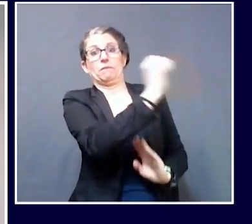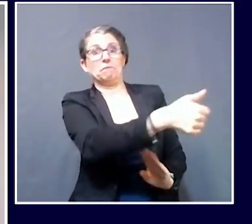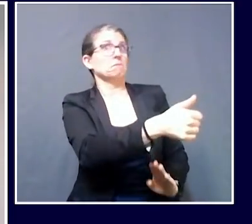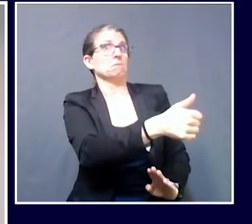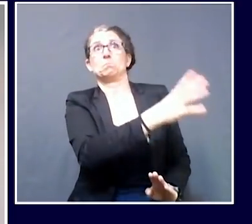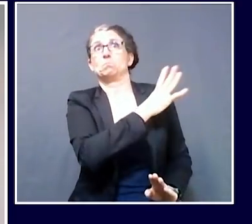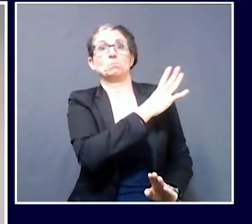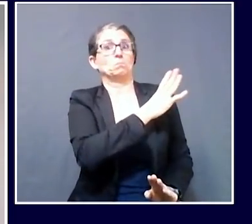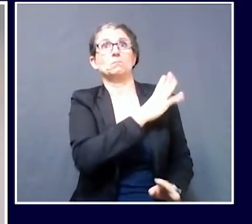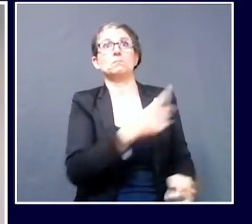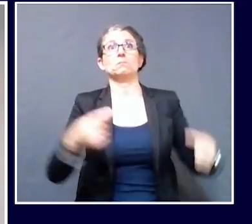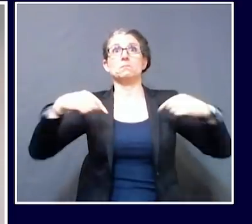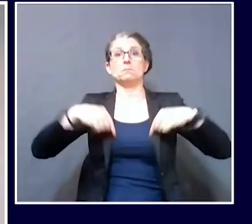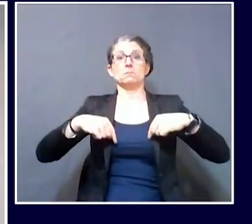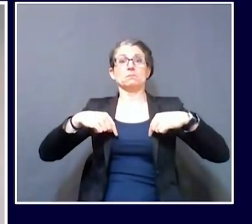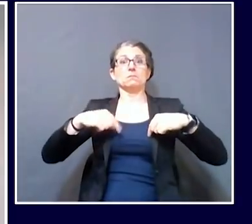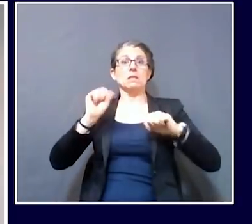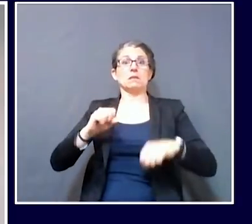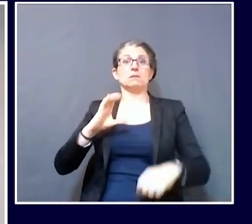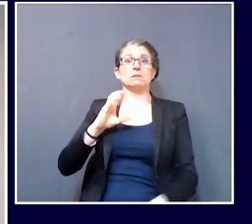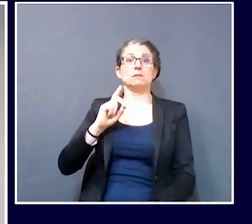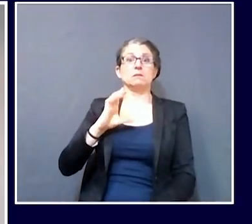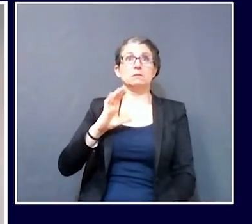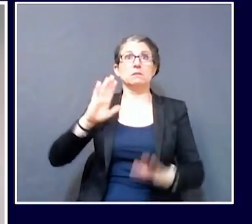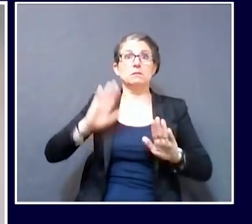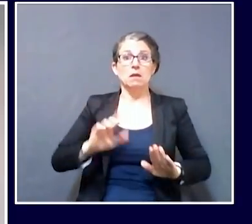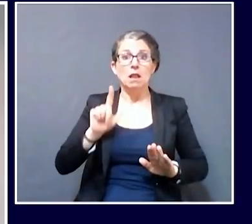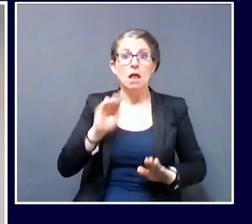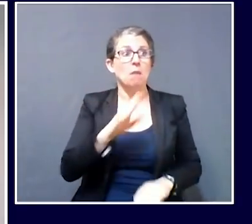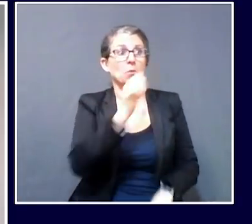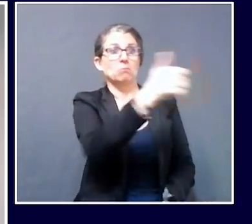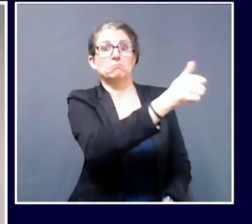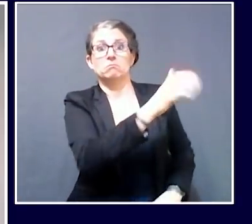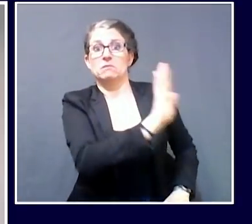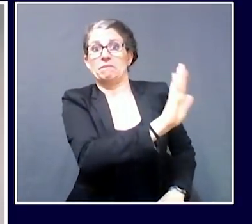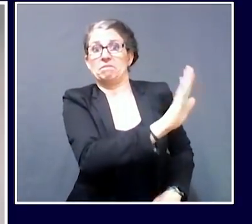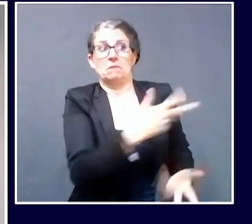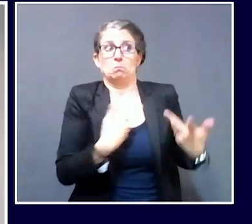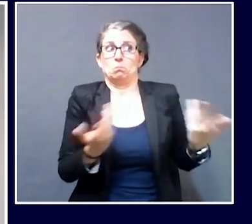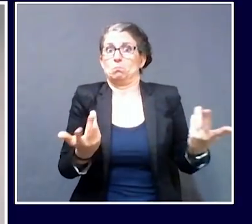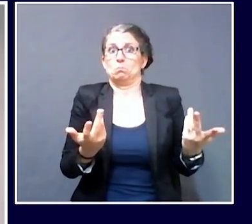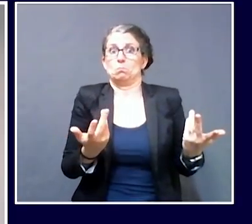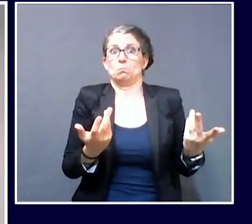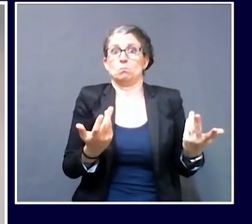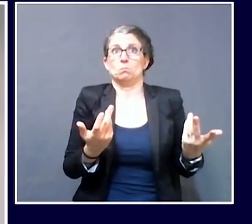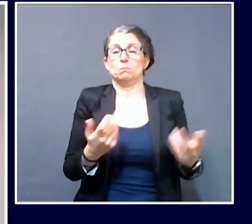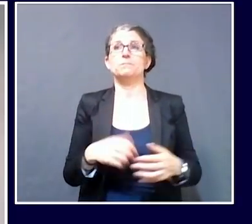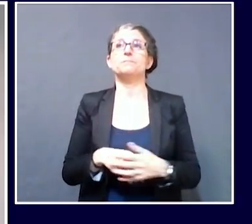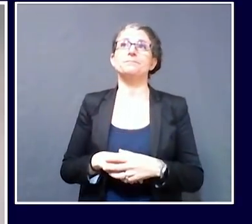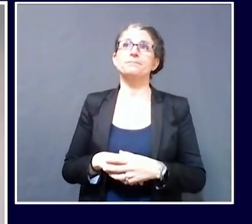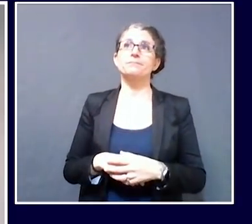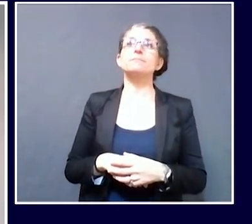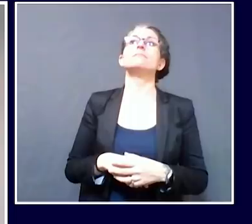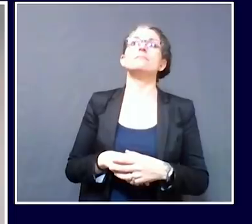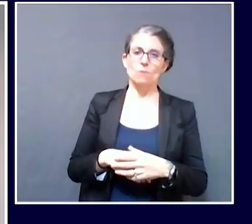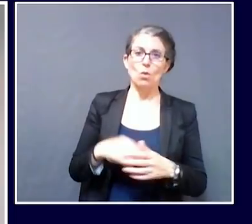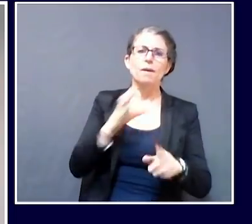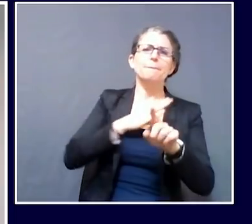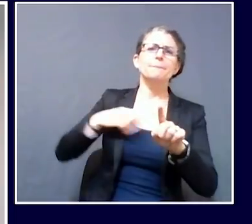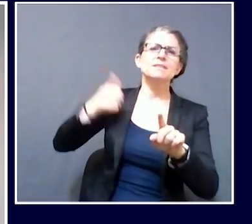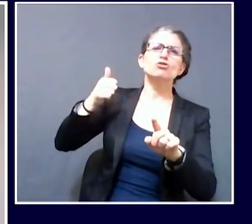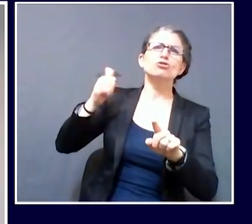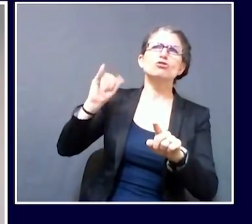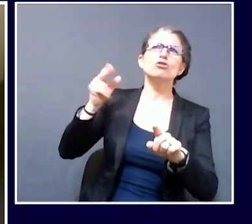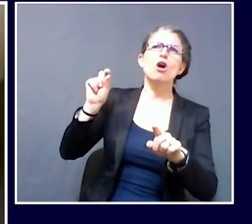commercial laboratory, they're welcome to use that as well. Okay. And for Commissioner Johnson, it's my understanding Maine is